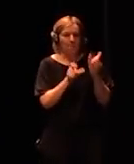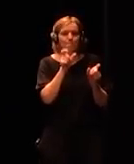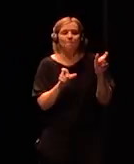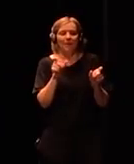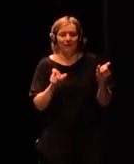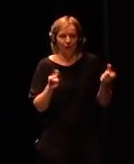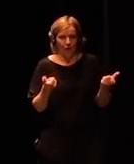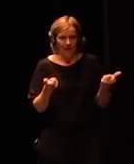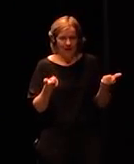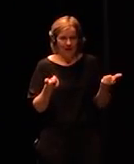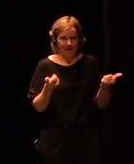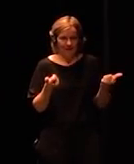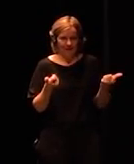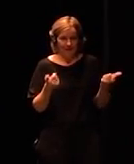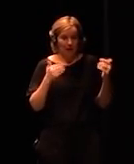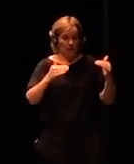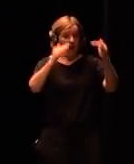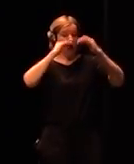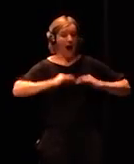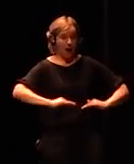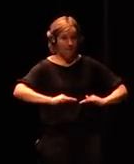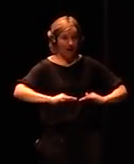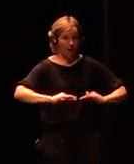on the lower part is intelligent assistance IA